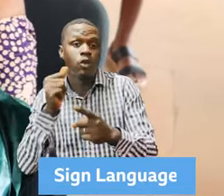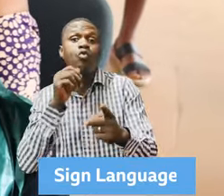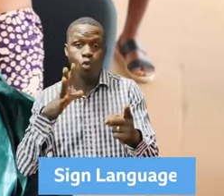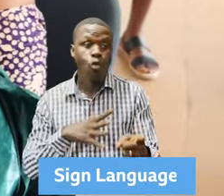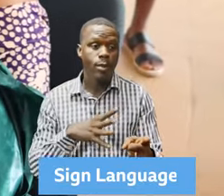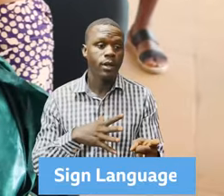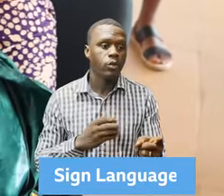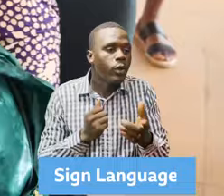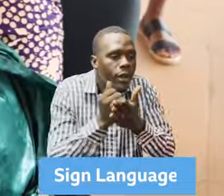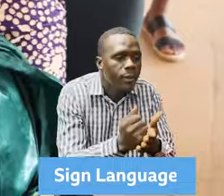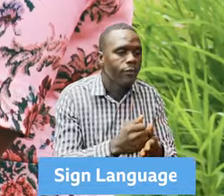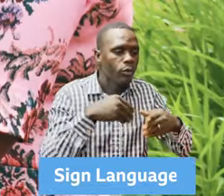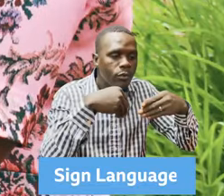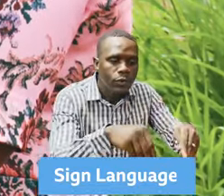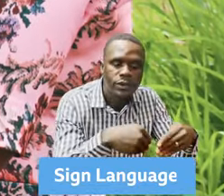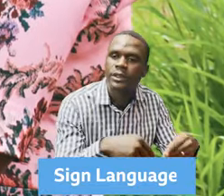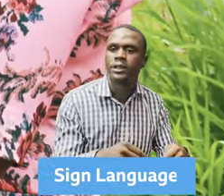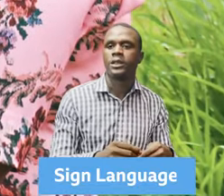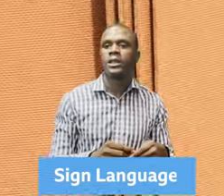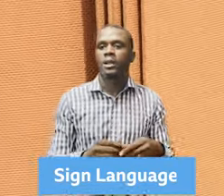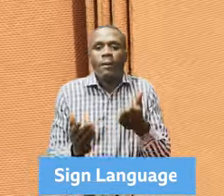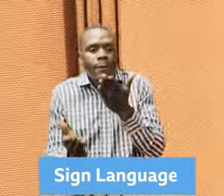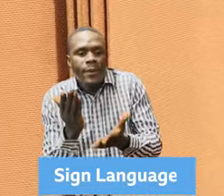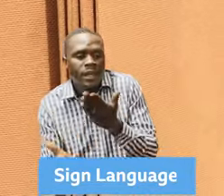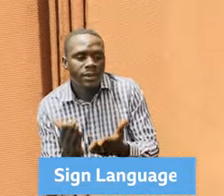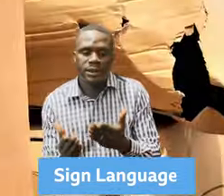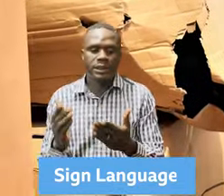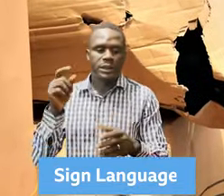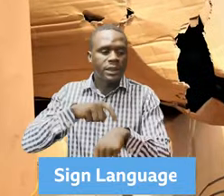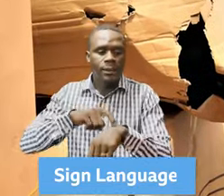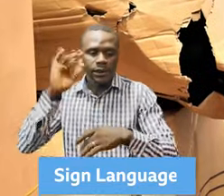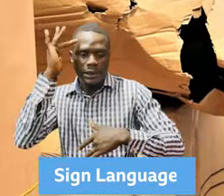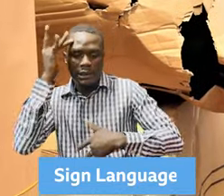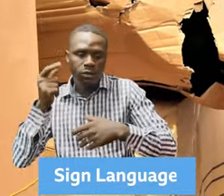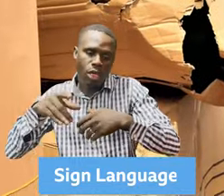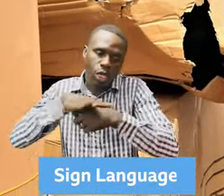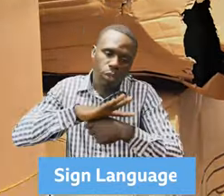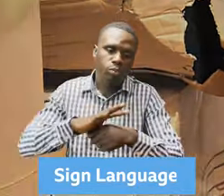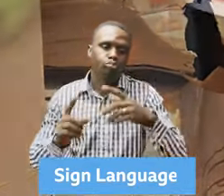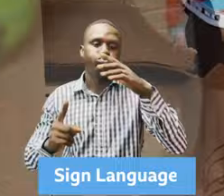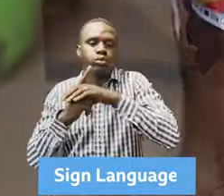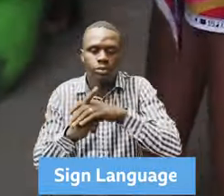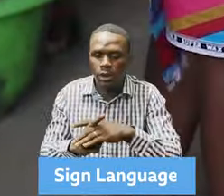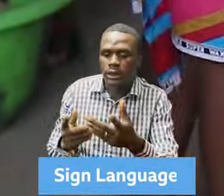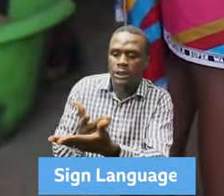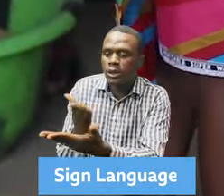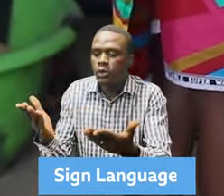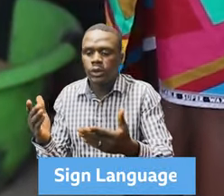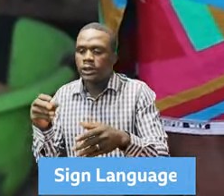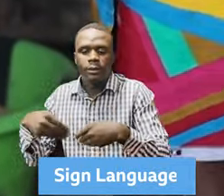who may have been affected by COVID. UNDP is one of the